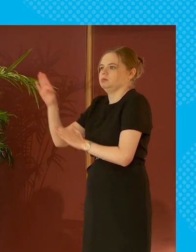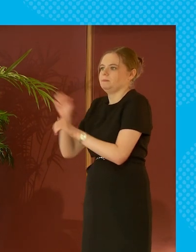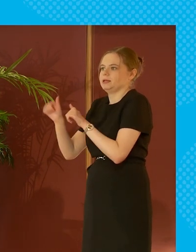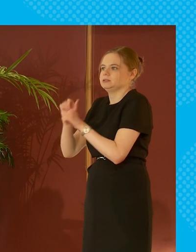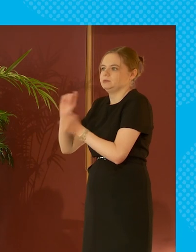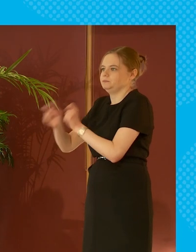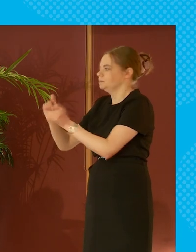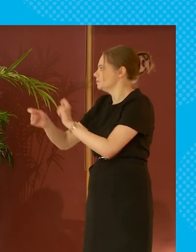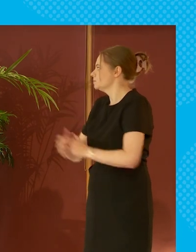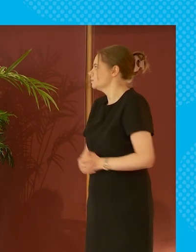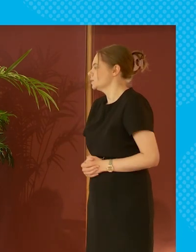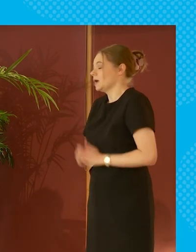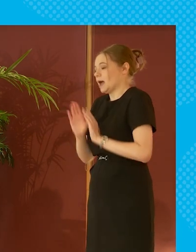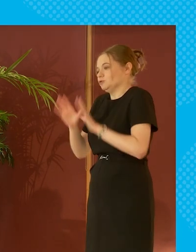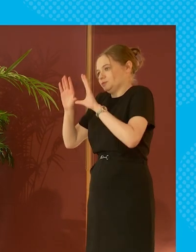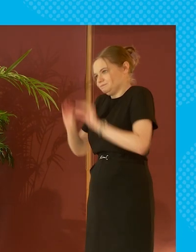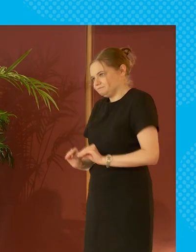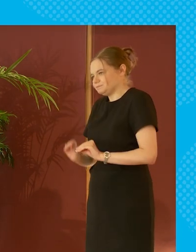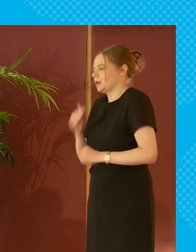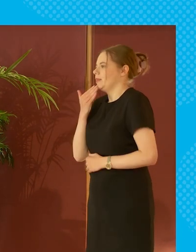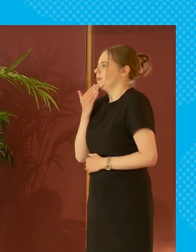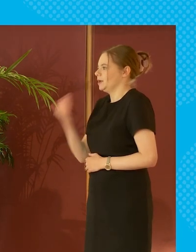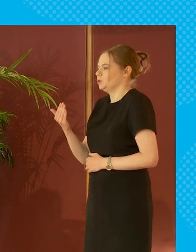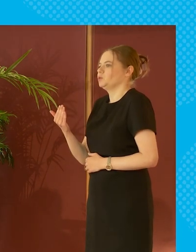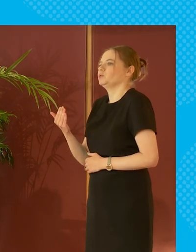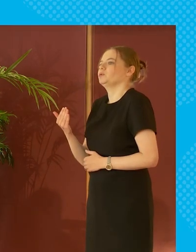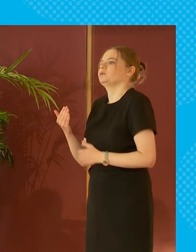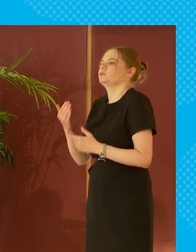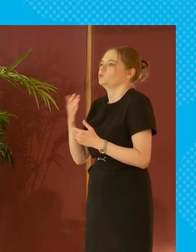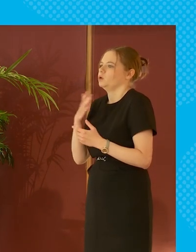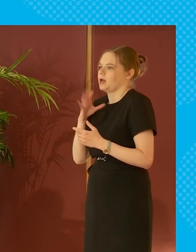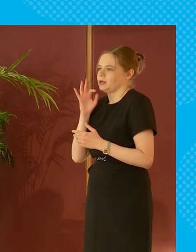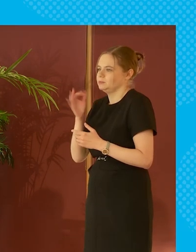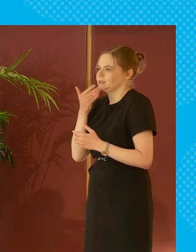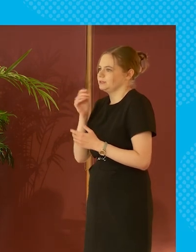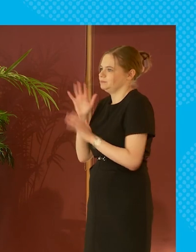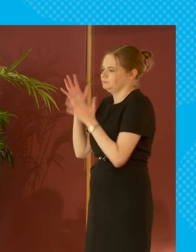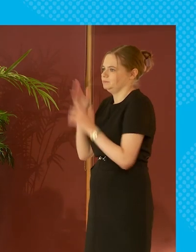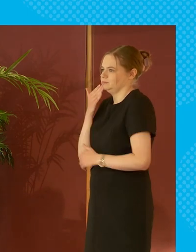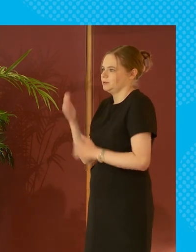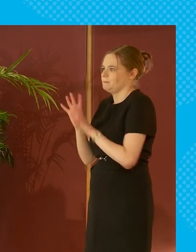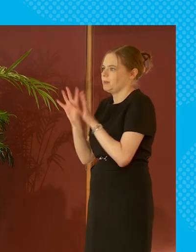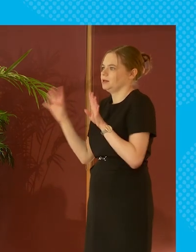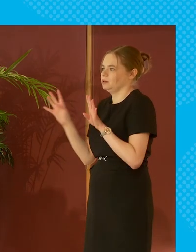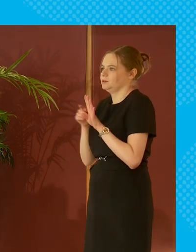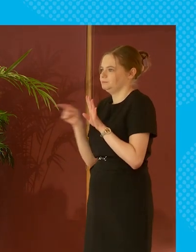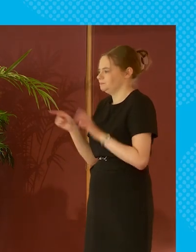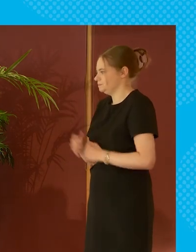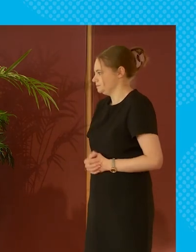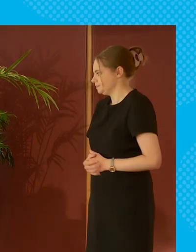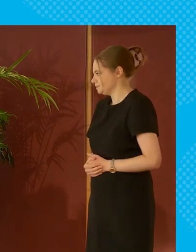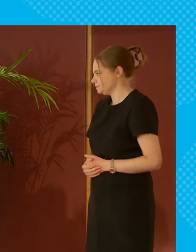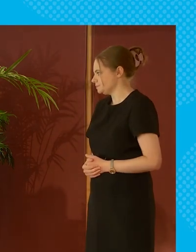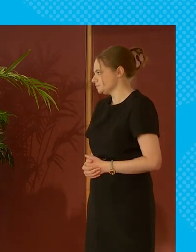we must end it there thank you can i ask you to join with me in thanking our panel chris moreg